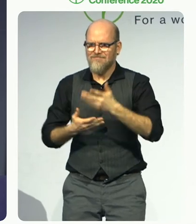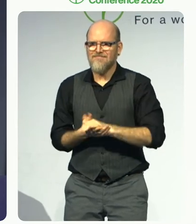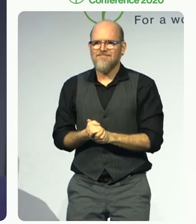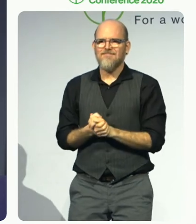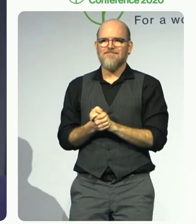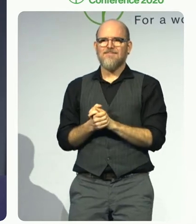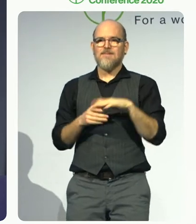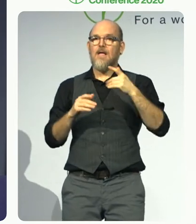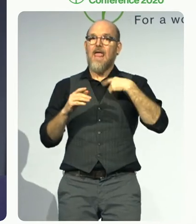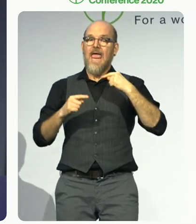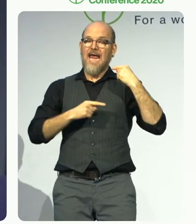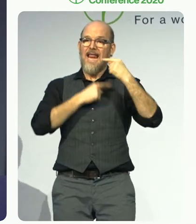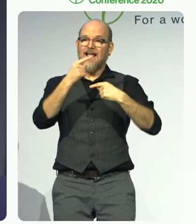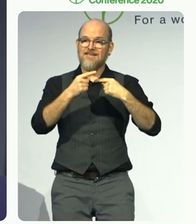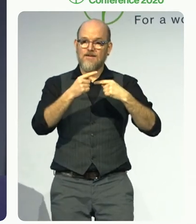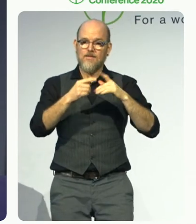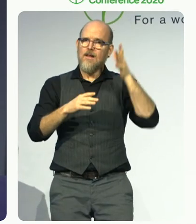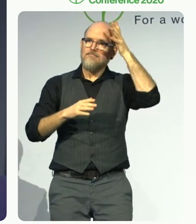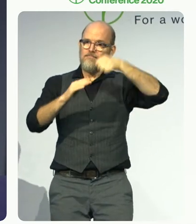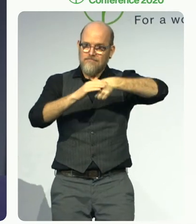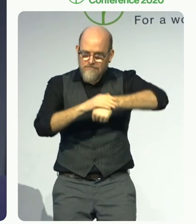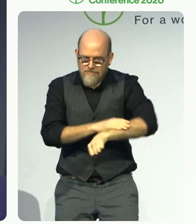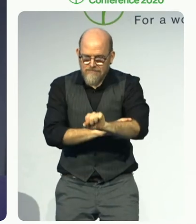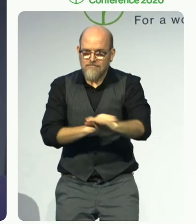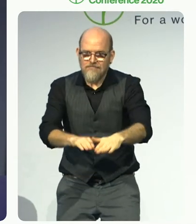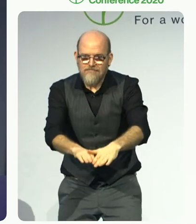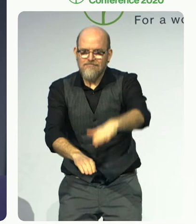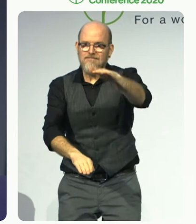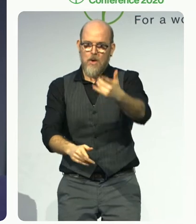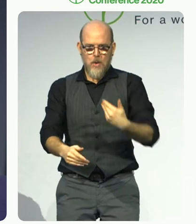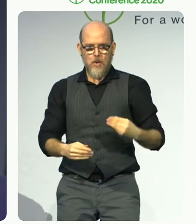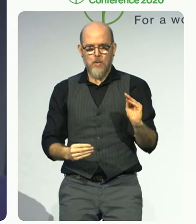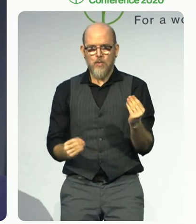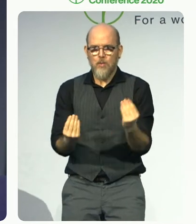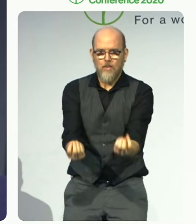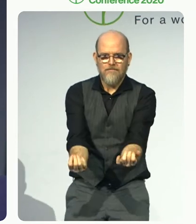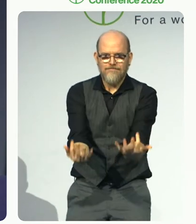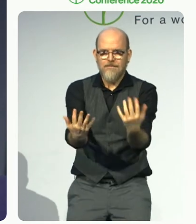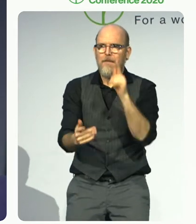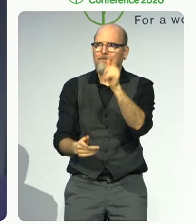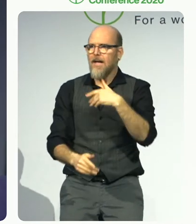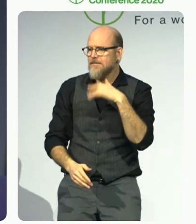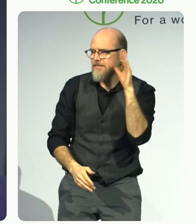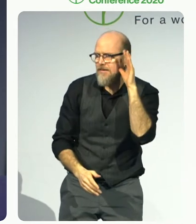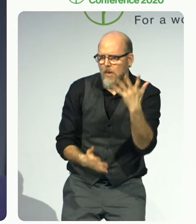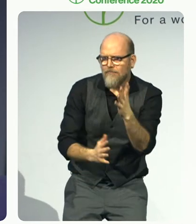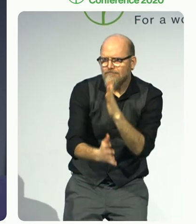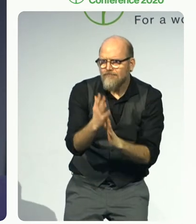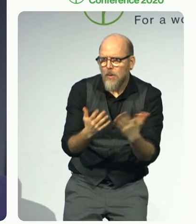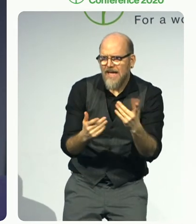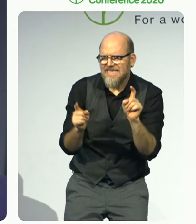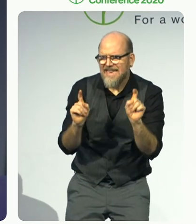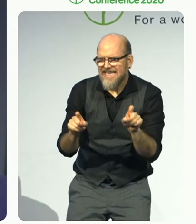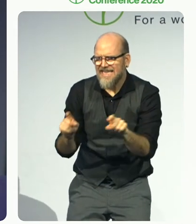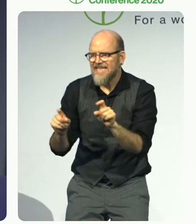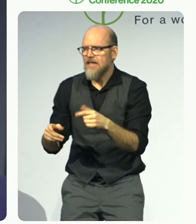It's a great honor and a particular pleasure for me to address you again this